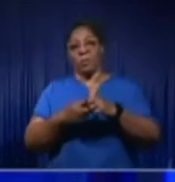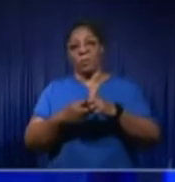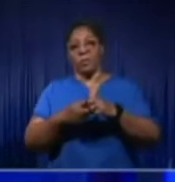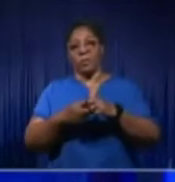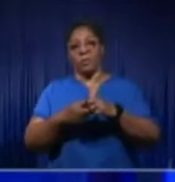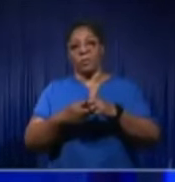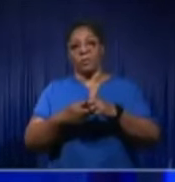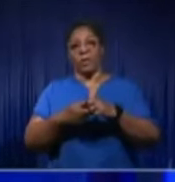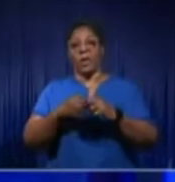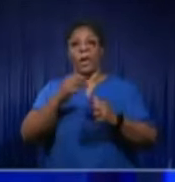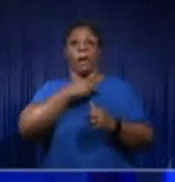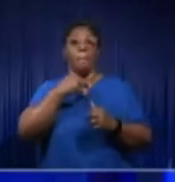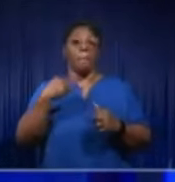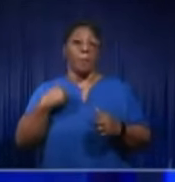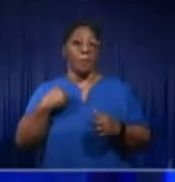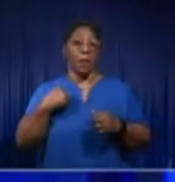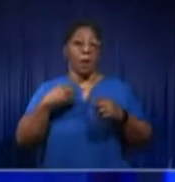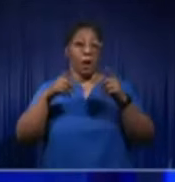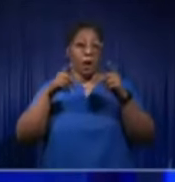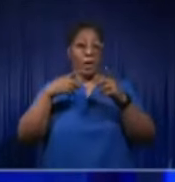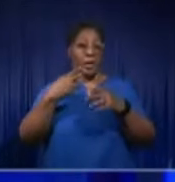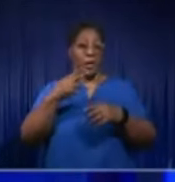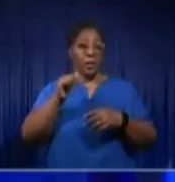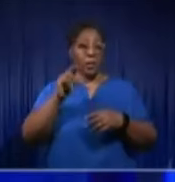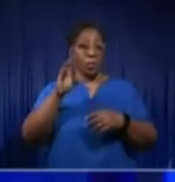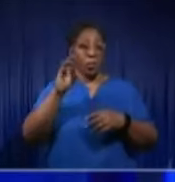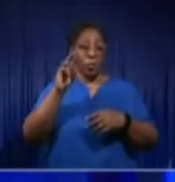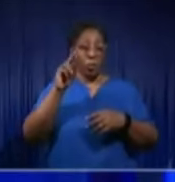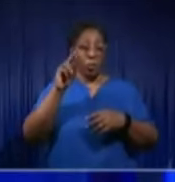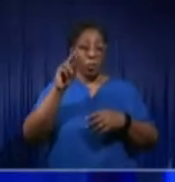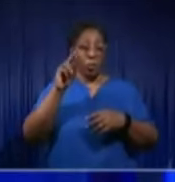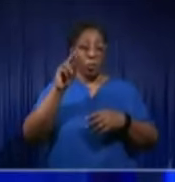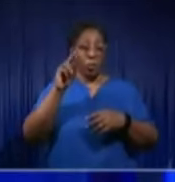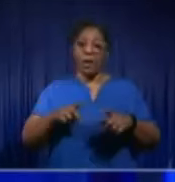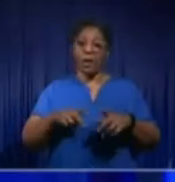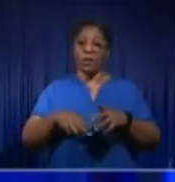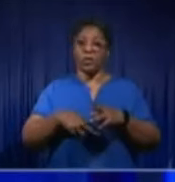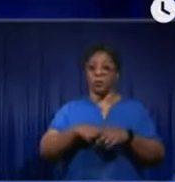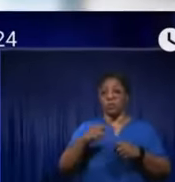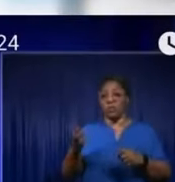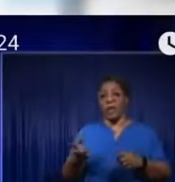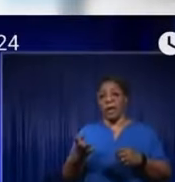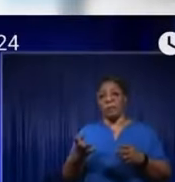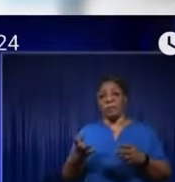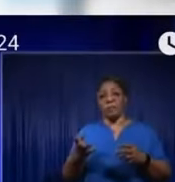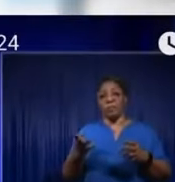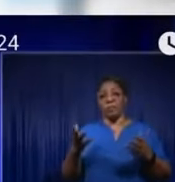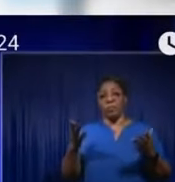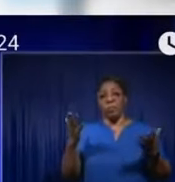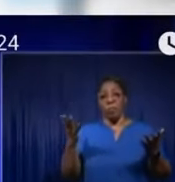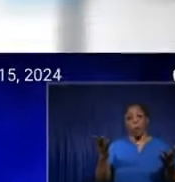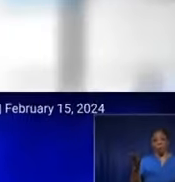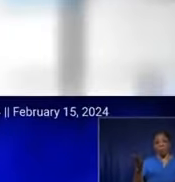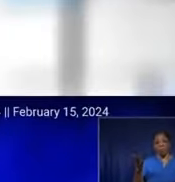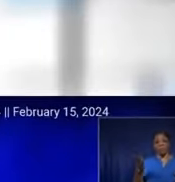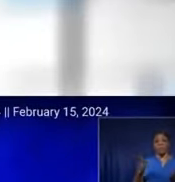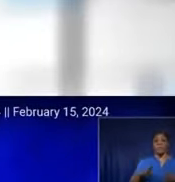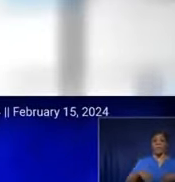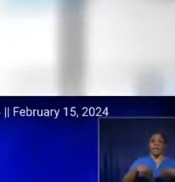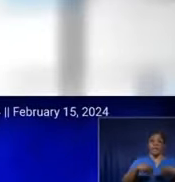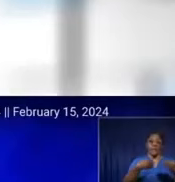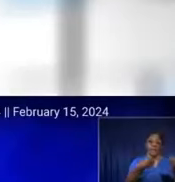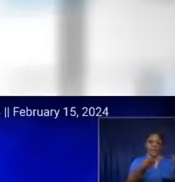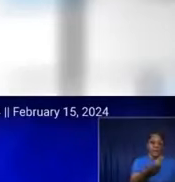she gave a contract. A PNP mayor at the time gave a contract to a family member to buy a